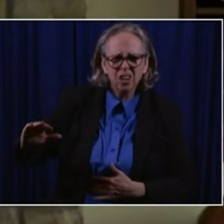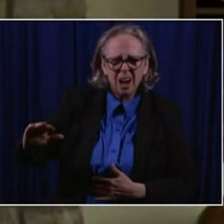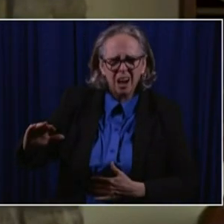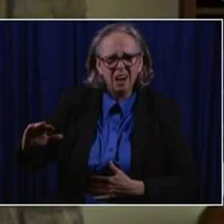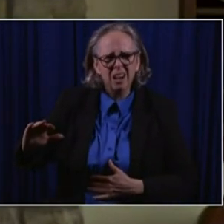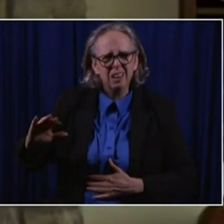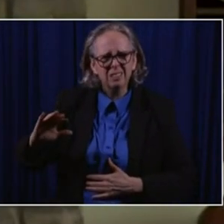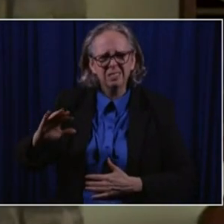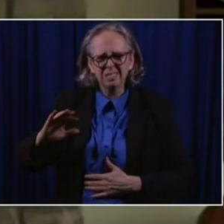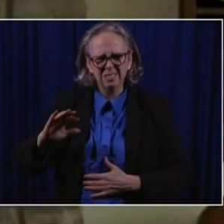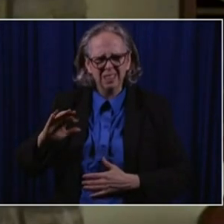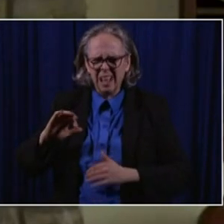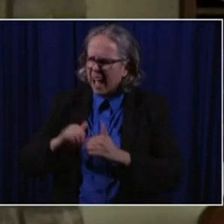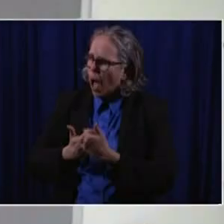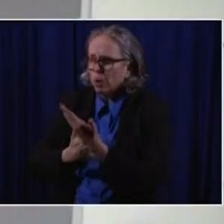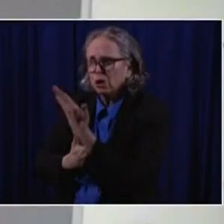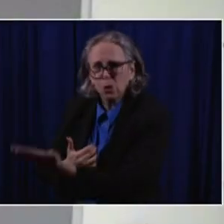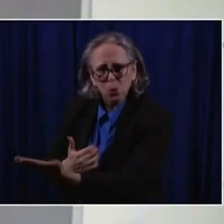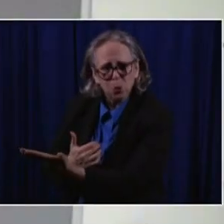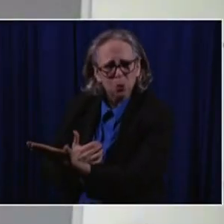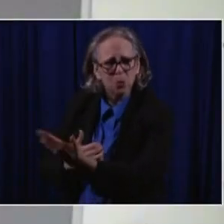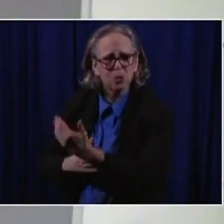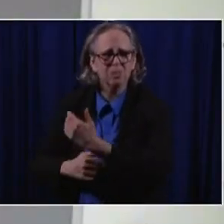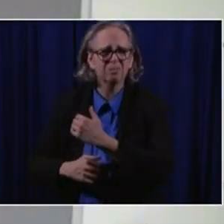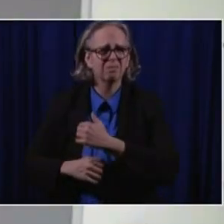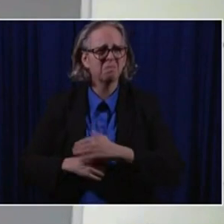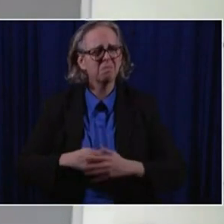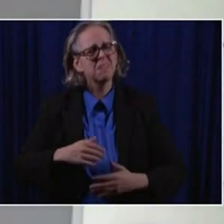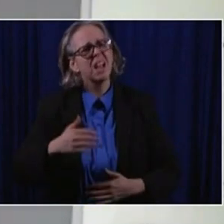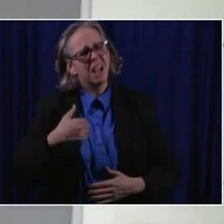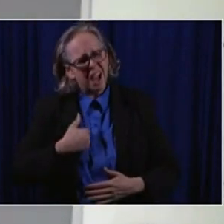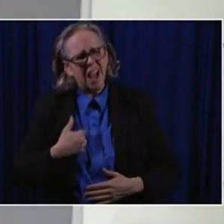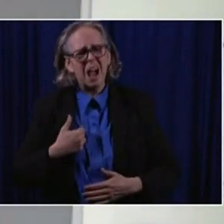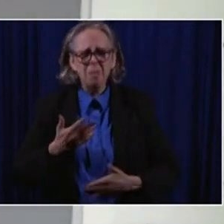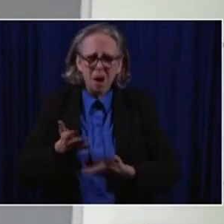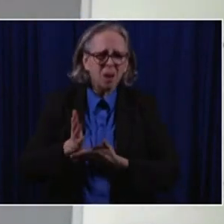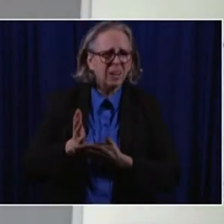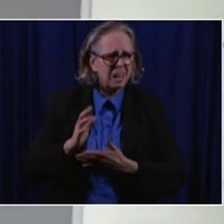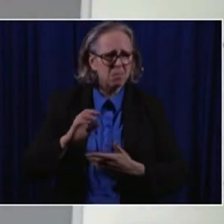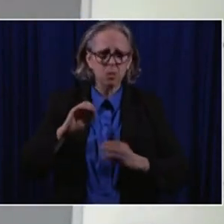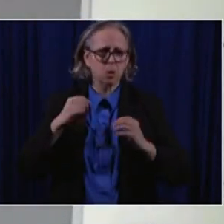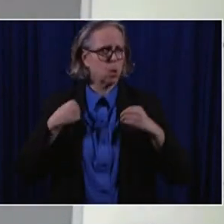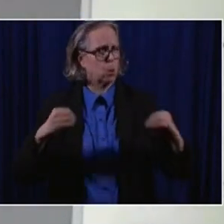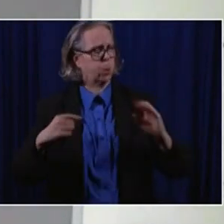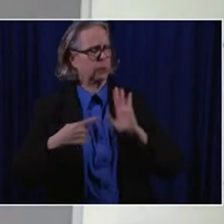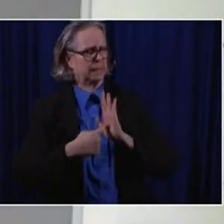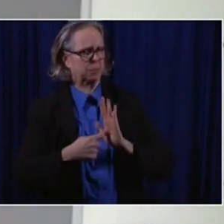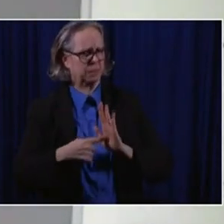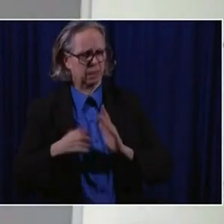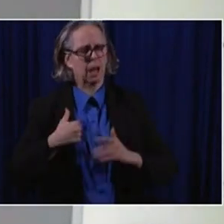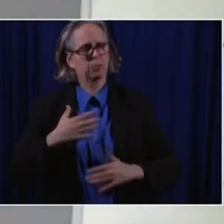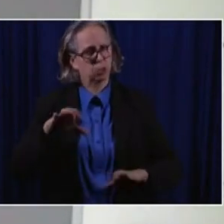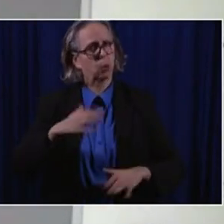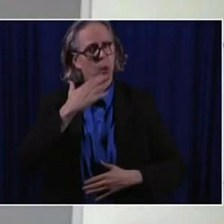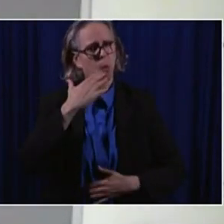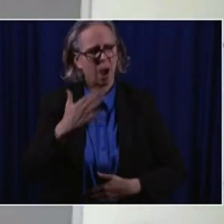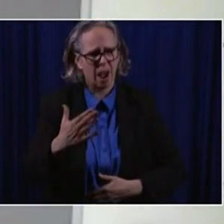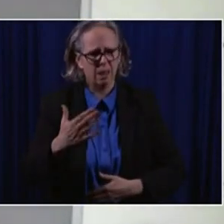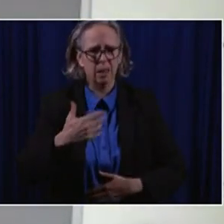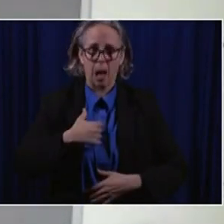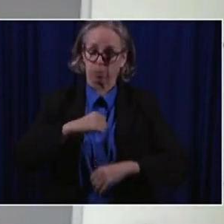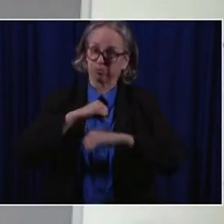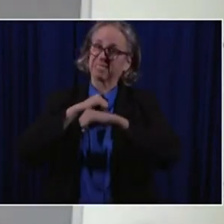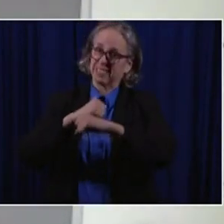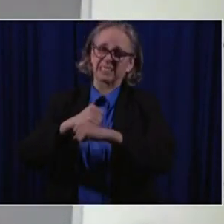Are you holding? pretty good. I've, I haven't had any symptoms. I'm doing very well. I'm making sure I'm protected. My family's fine.